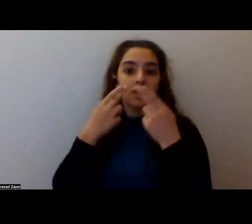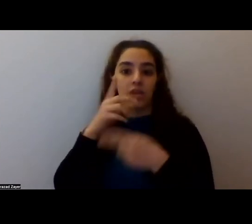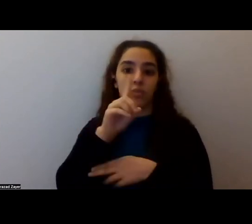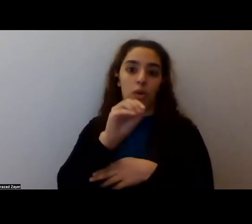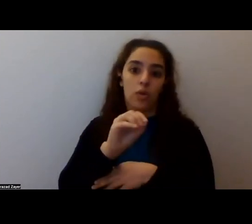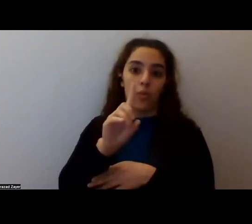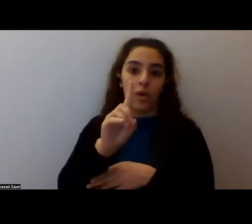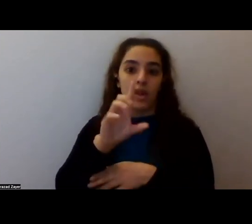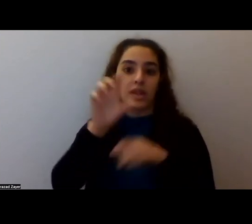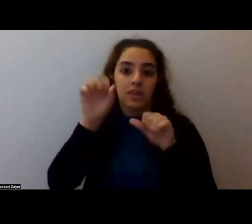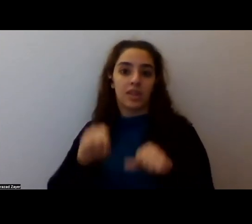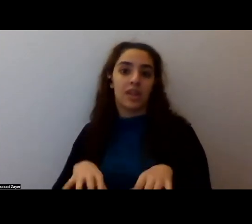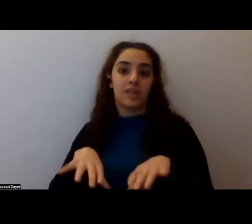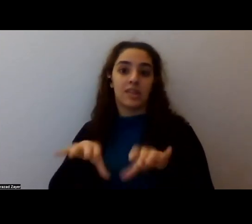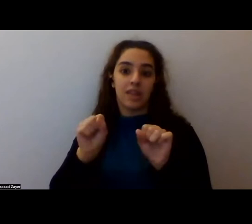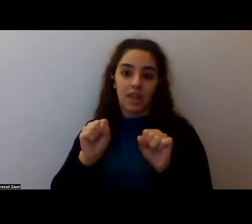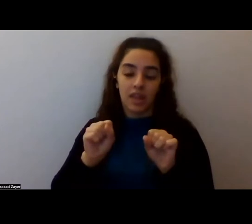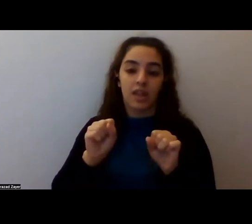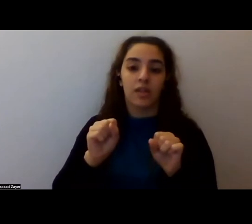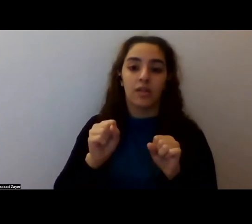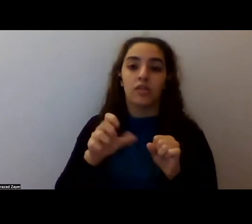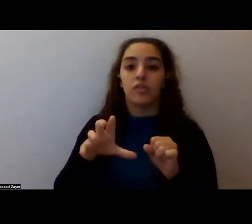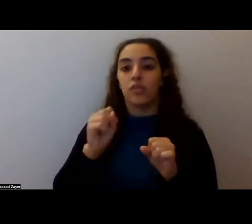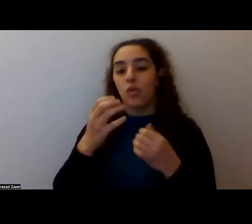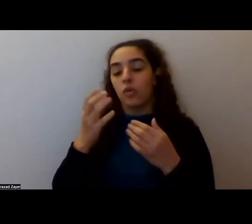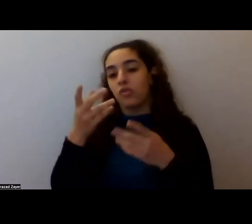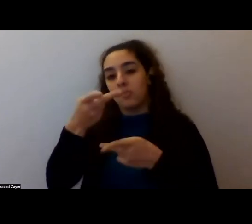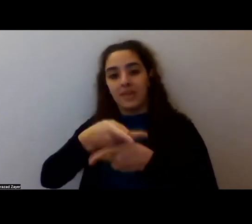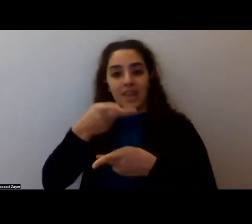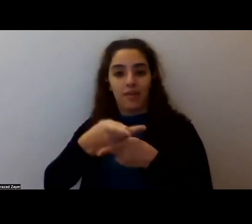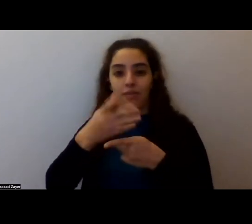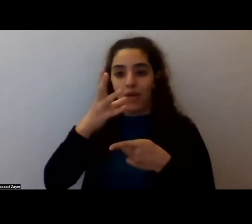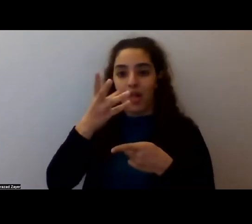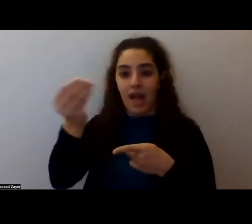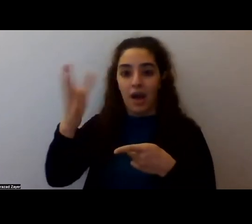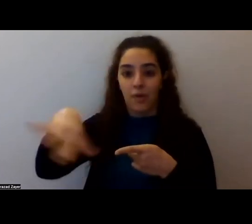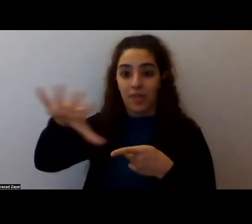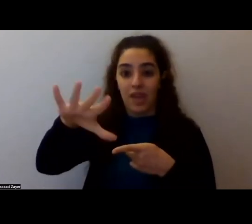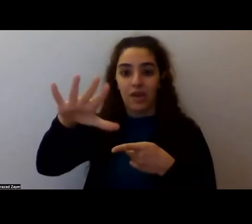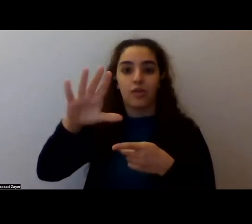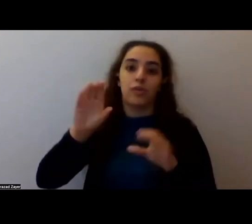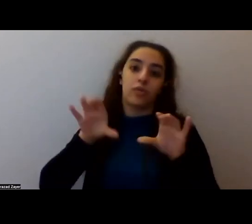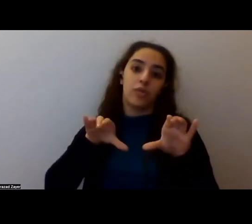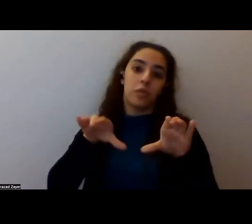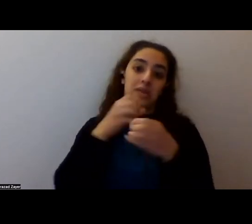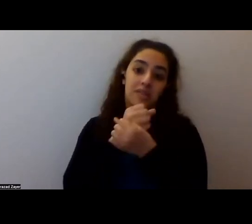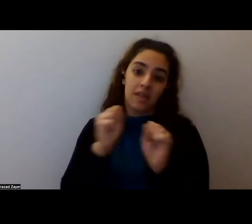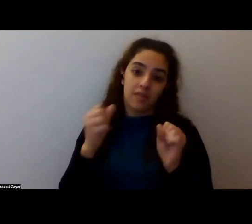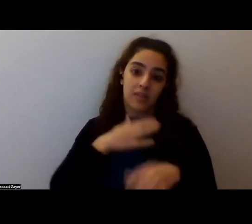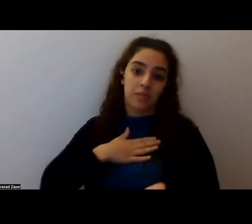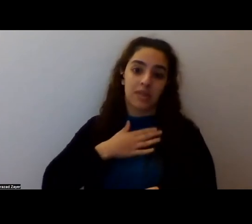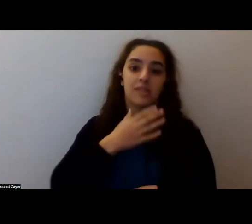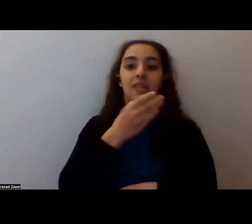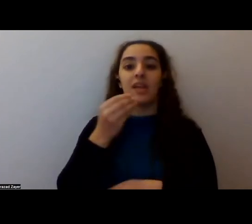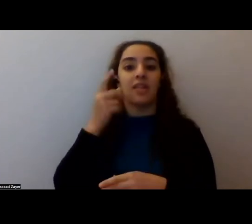today and there's, there's just so much. So just be careful out there and, uh, do it safely, um, and think about set and